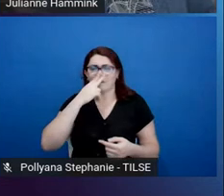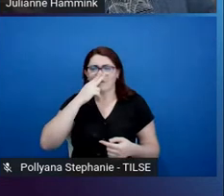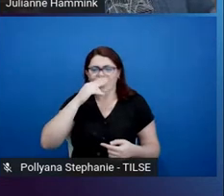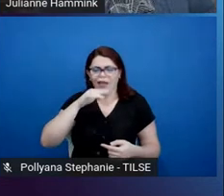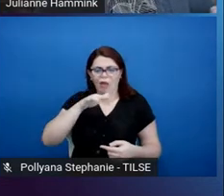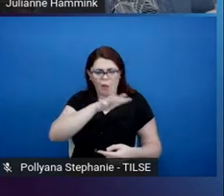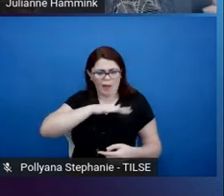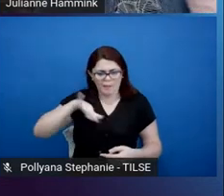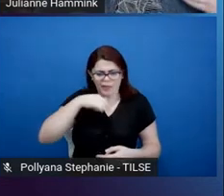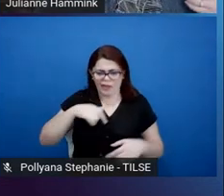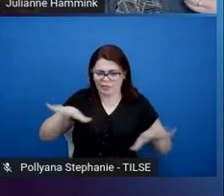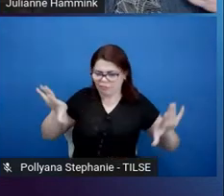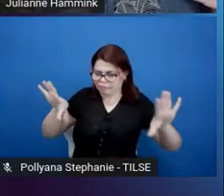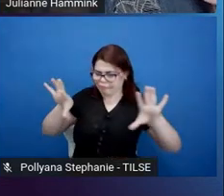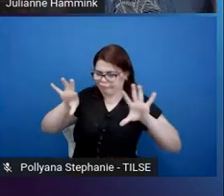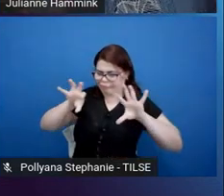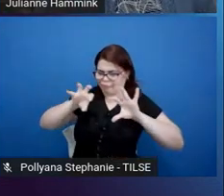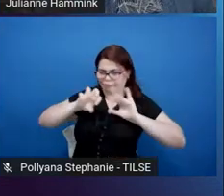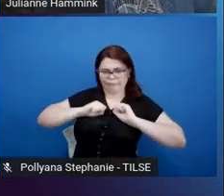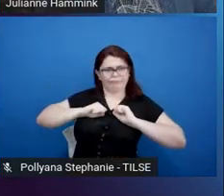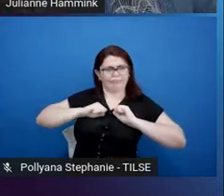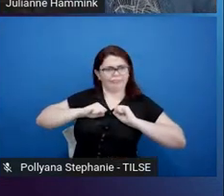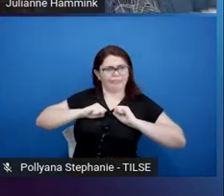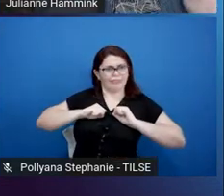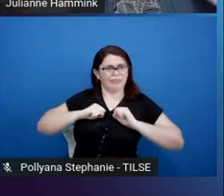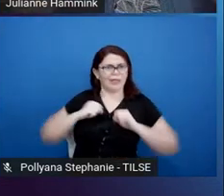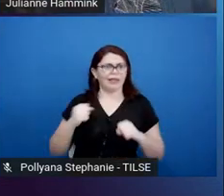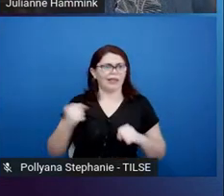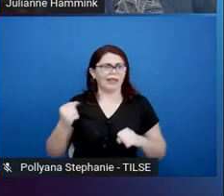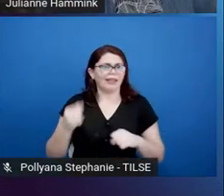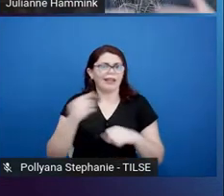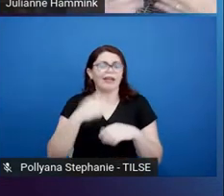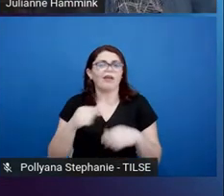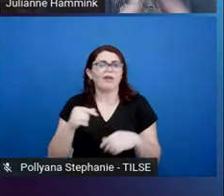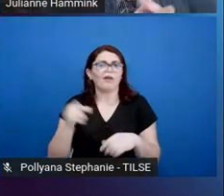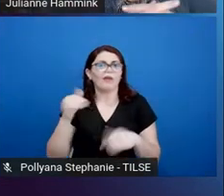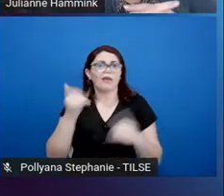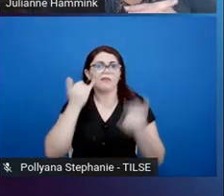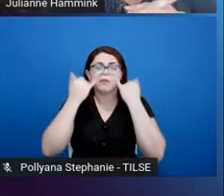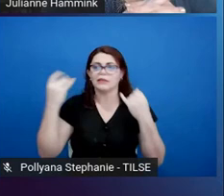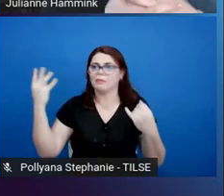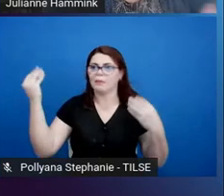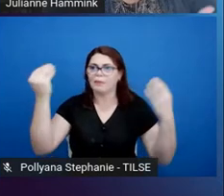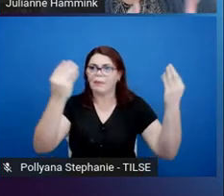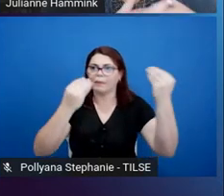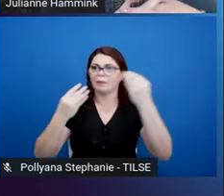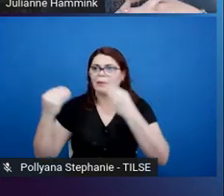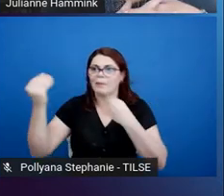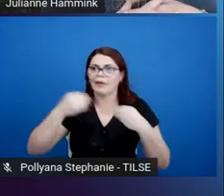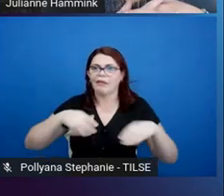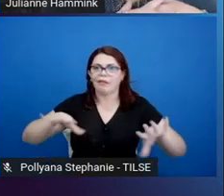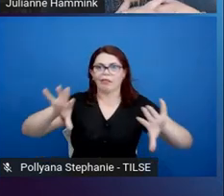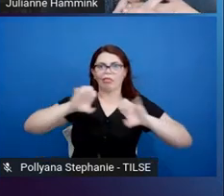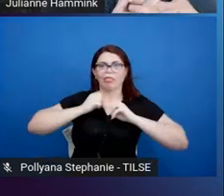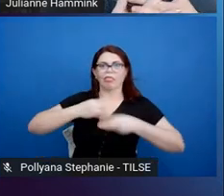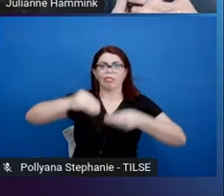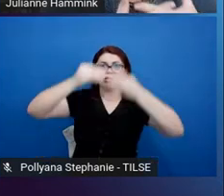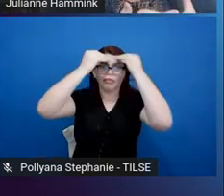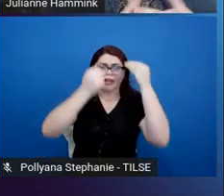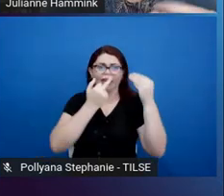hearing the language, using the language, and by that method acquiring the language,